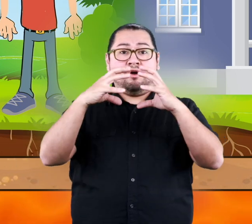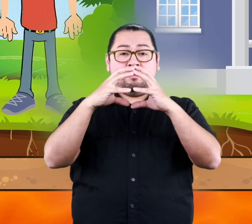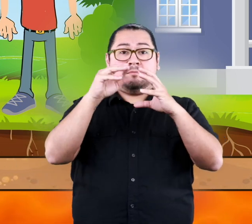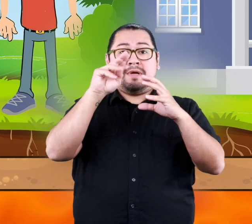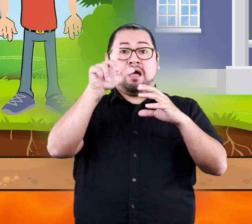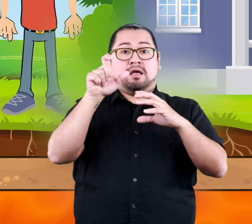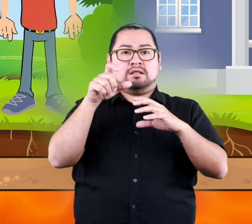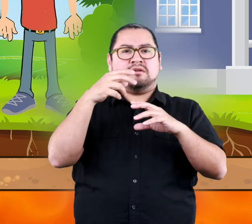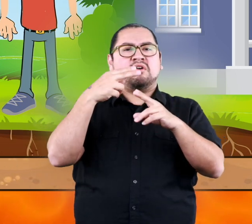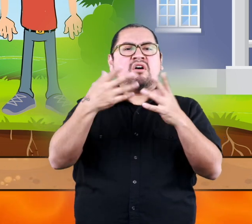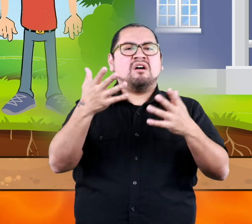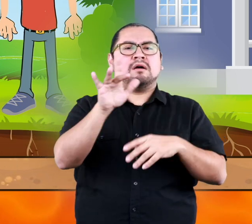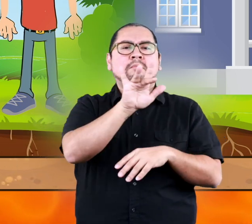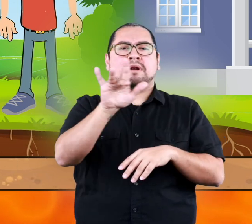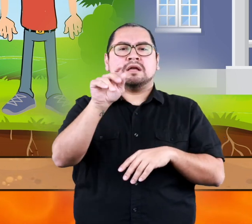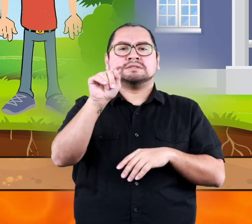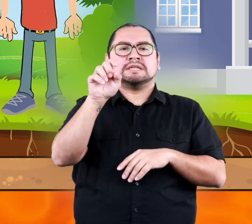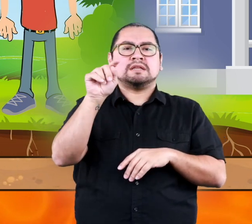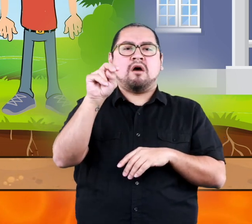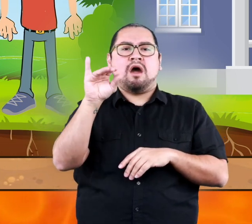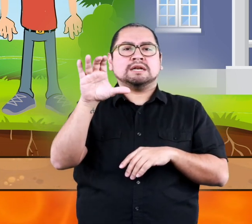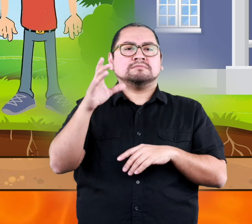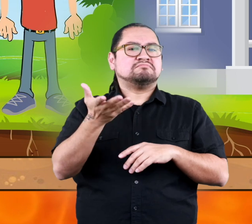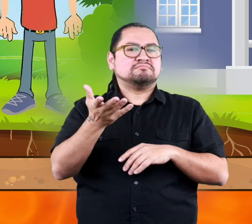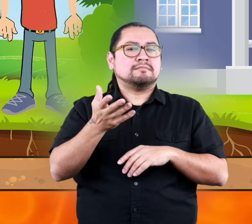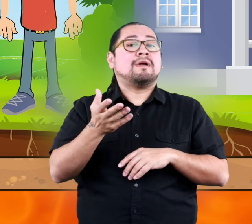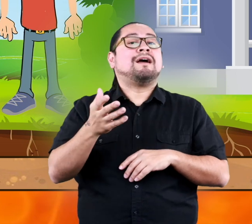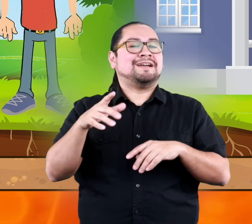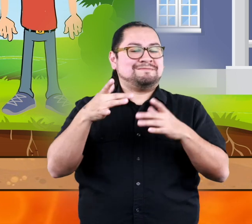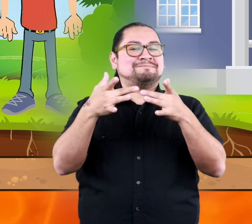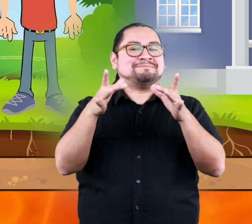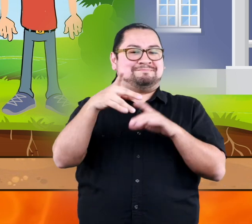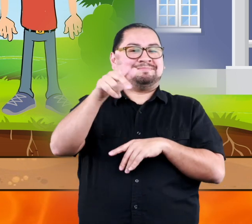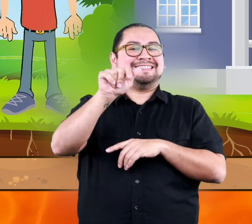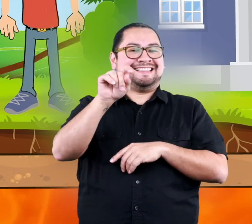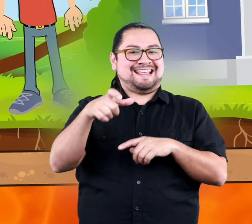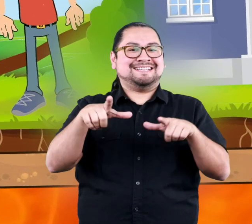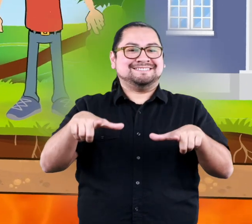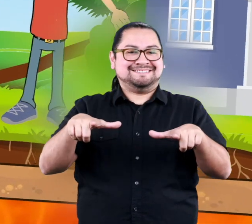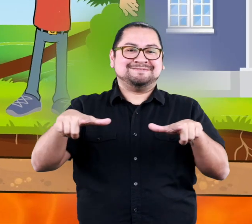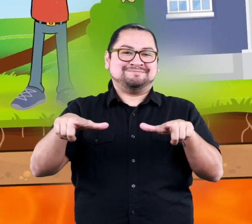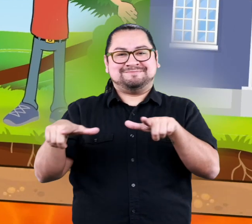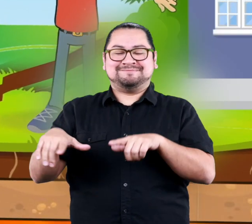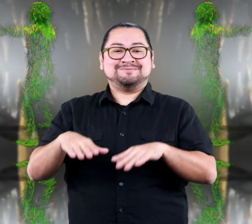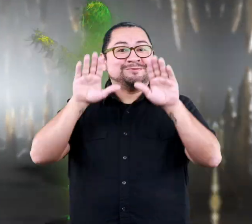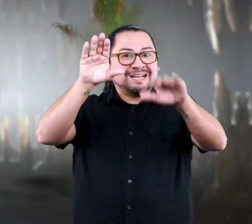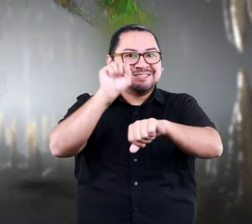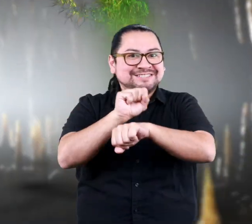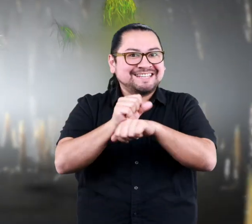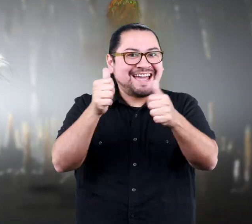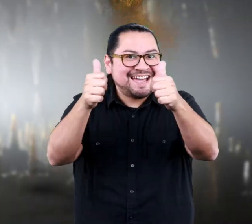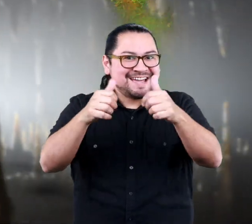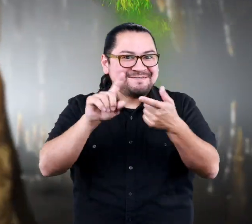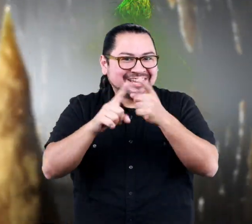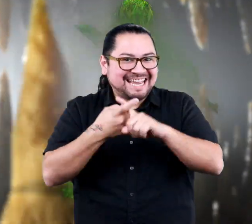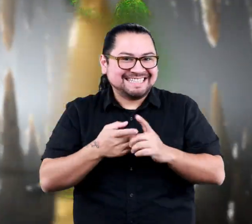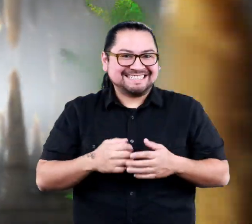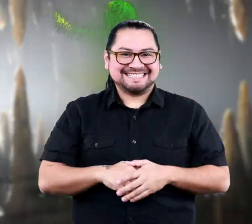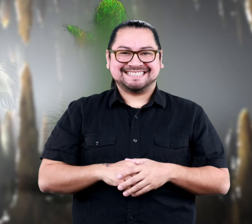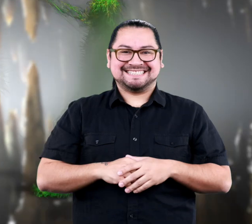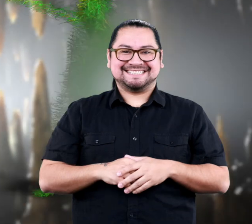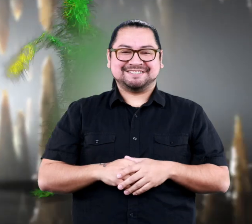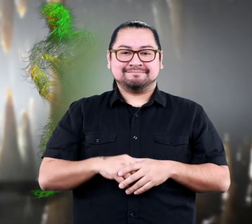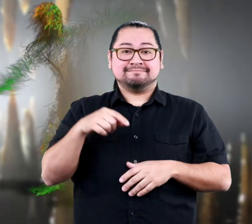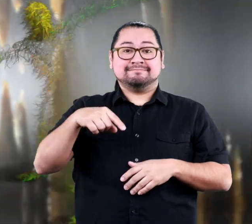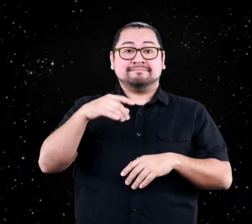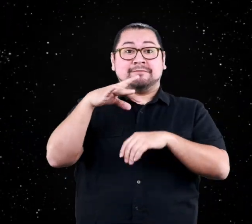earth's mantle is called blank tectonics. Plate. Great job, friends!